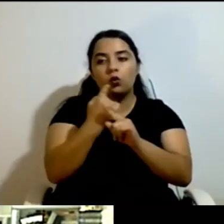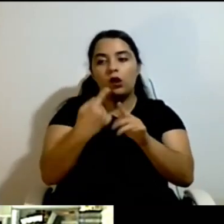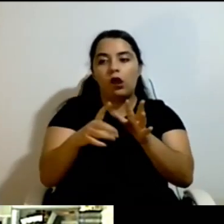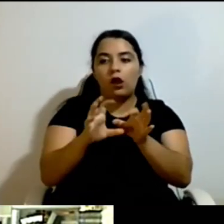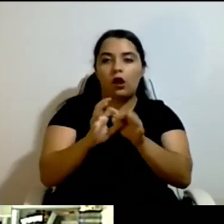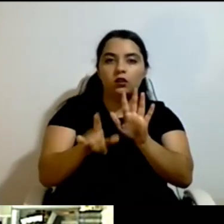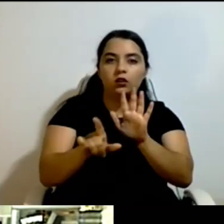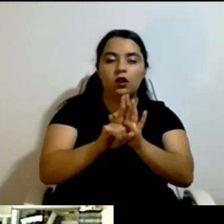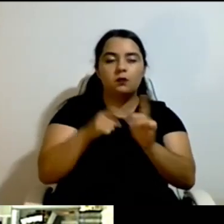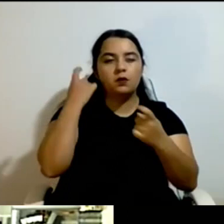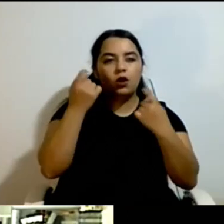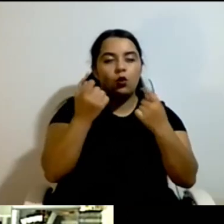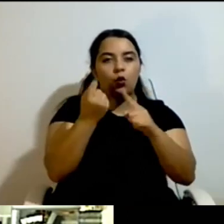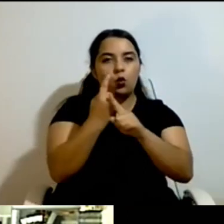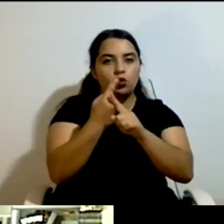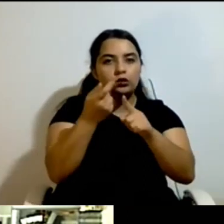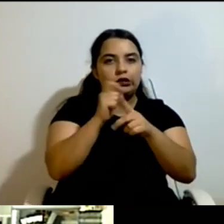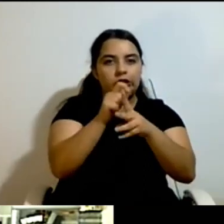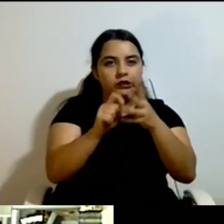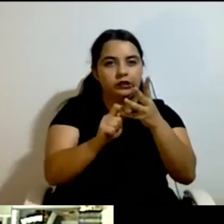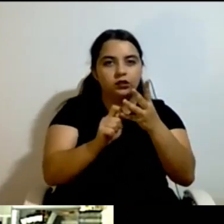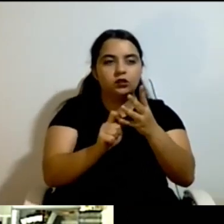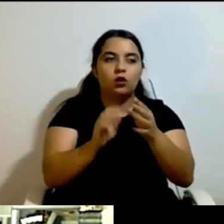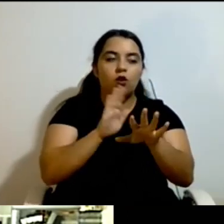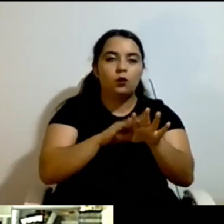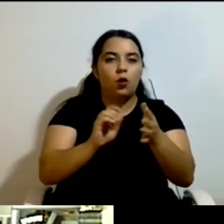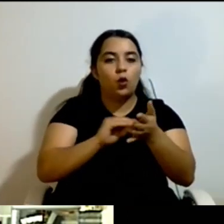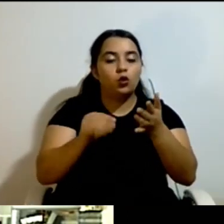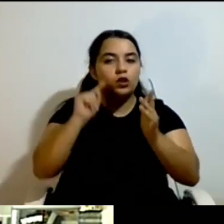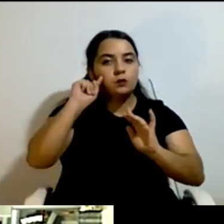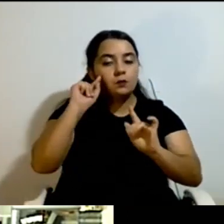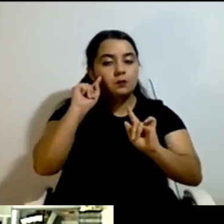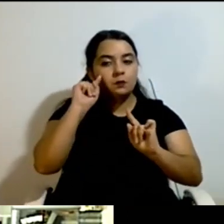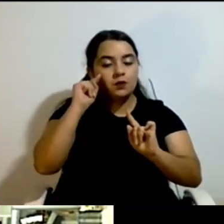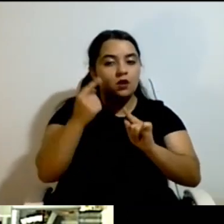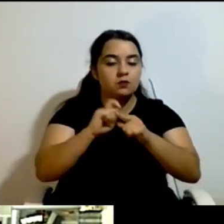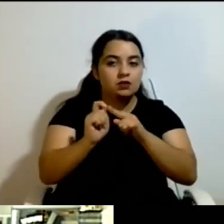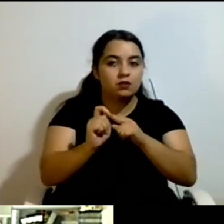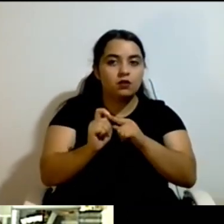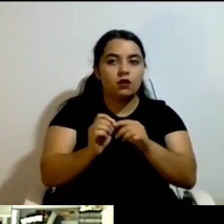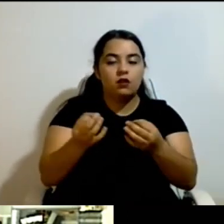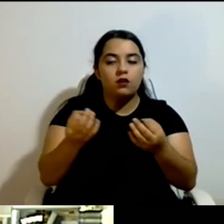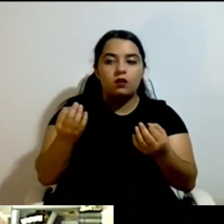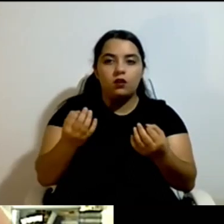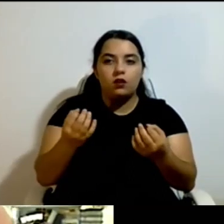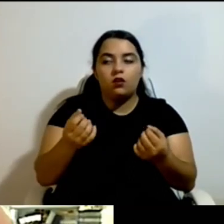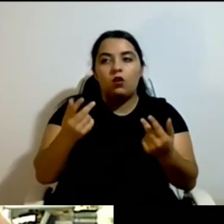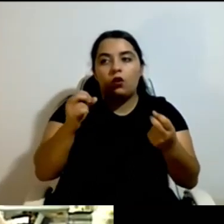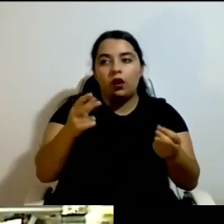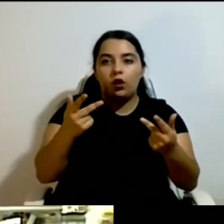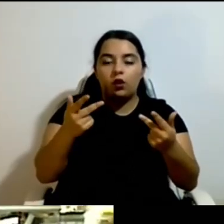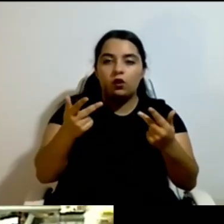fact that we were not anymore free to formulate our contracts the way we thought correct. But